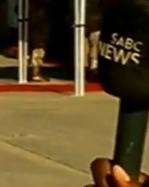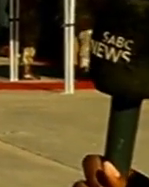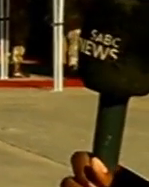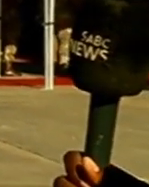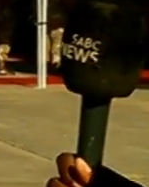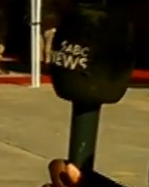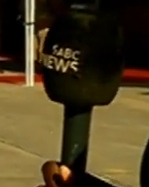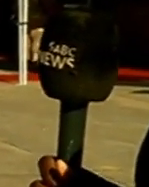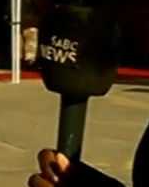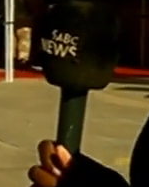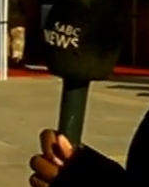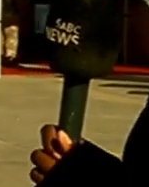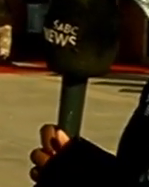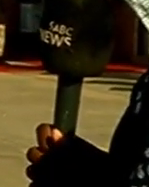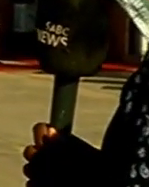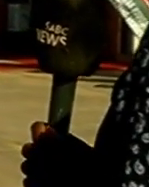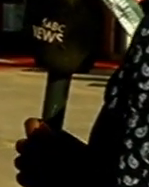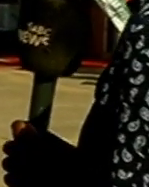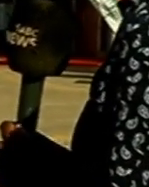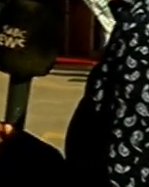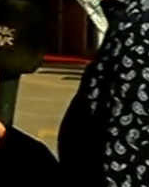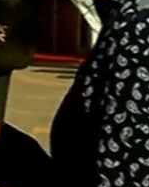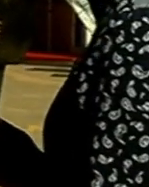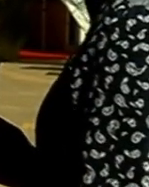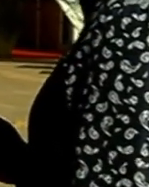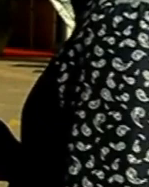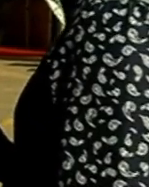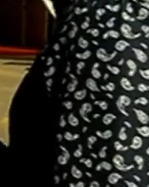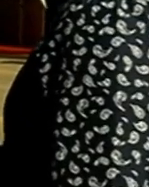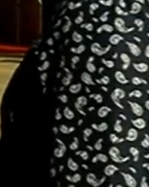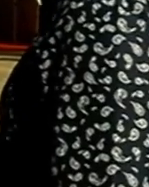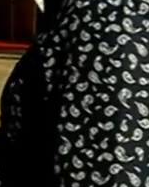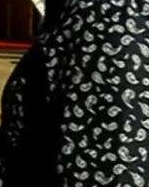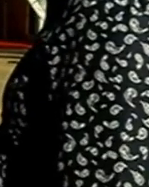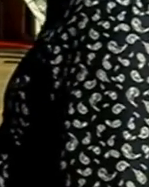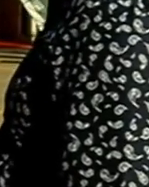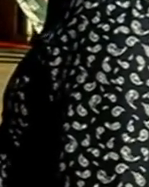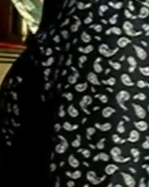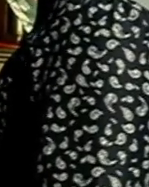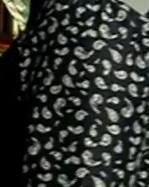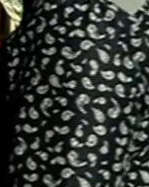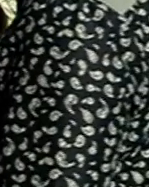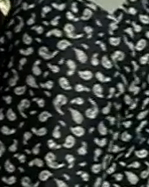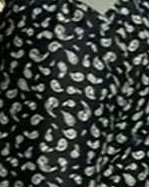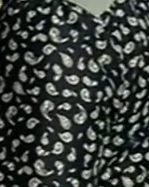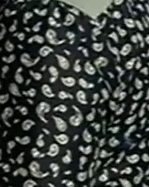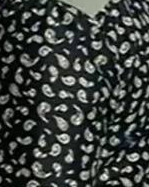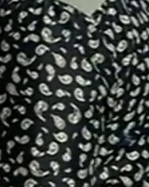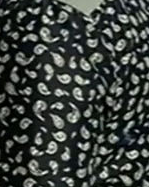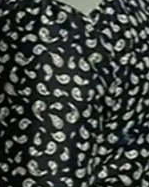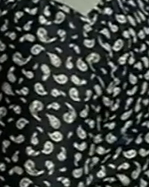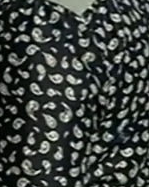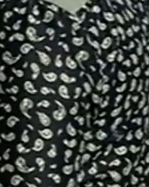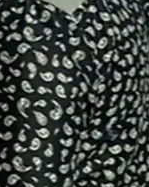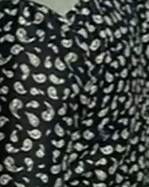as SNDF in search and rescue and recovery efforts that are taking place in the province.